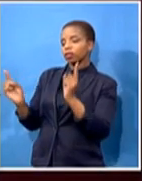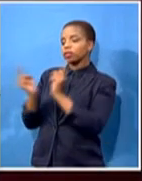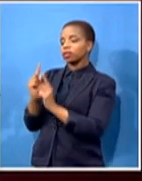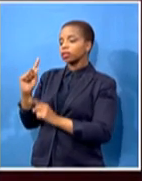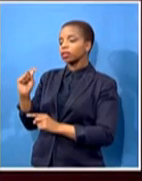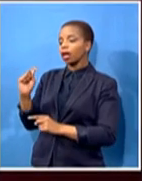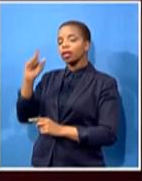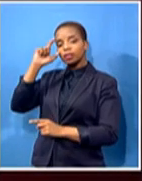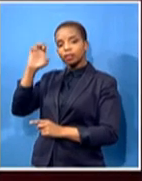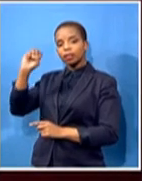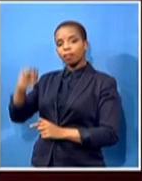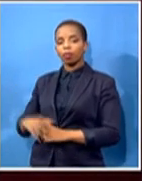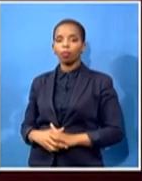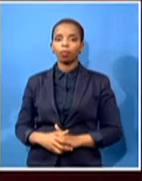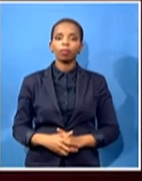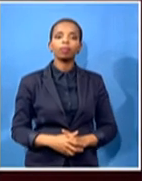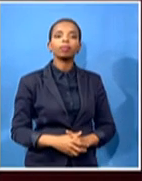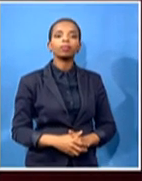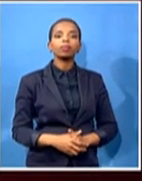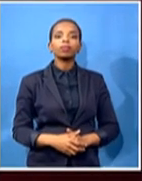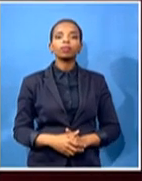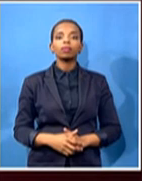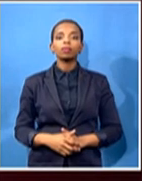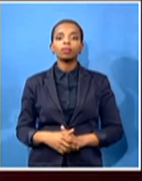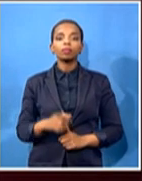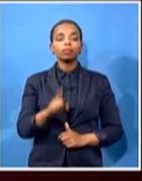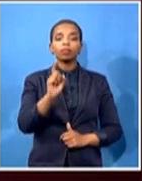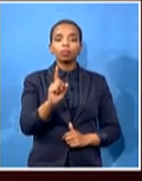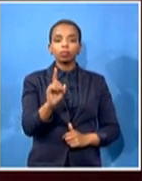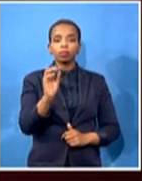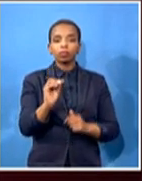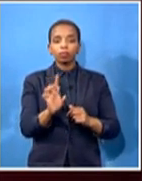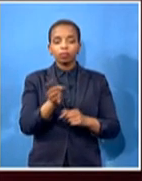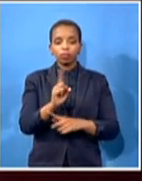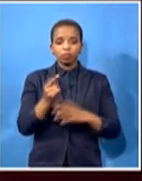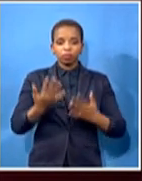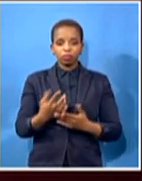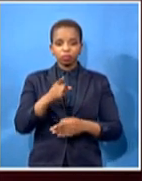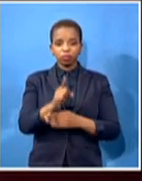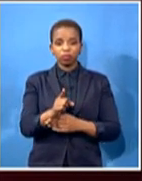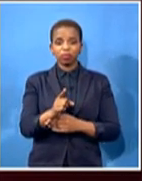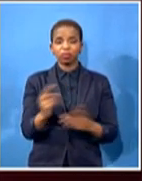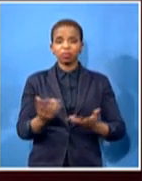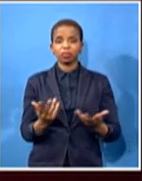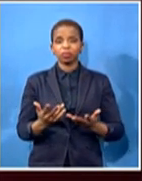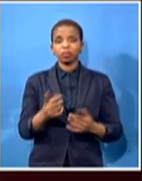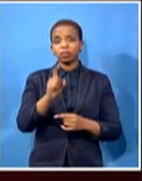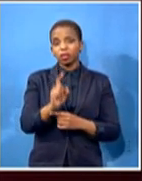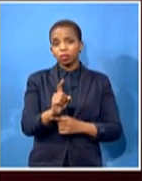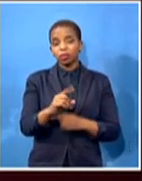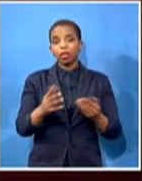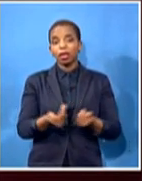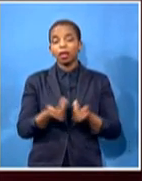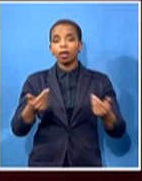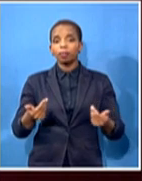the leaders in Sweden when it came to Sweden's resistance to the apartheid regime. And he was really sort of the